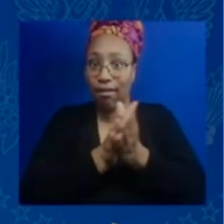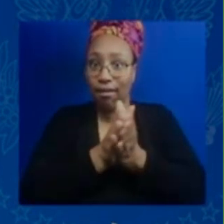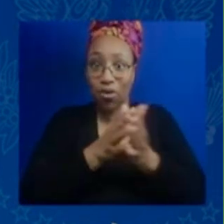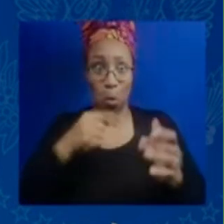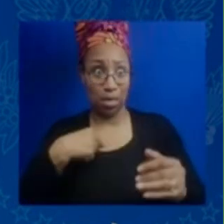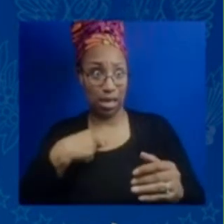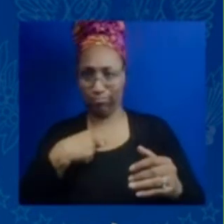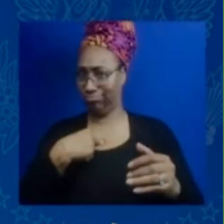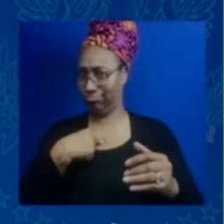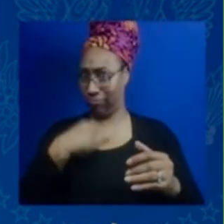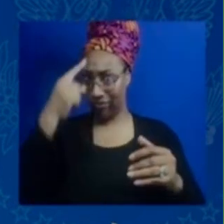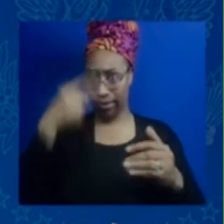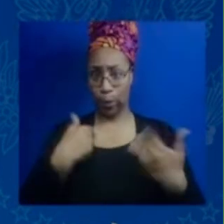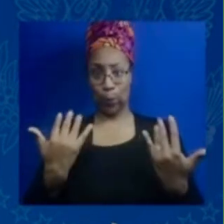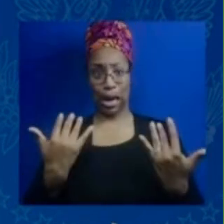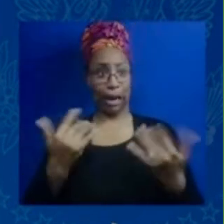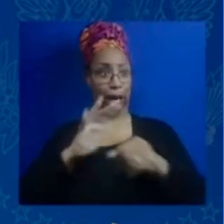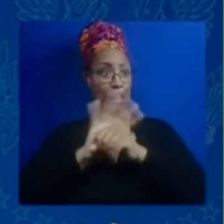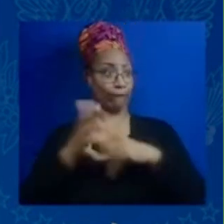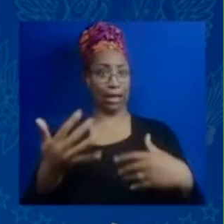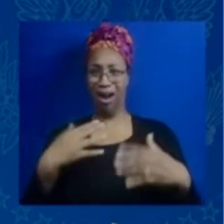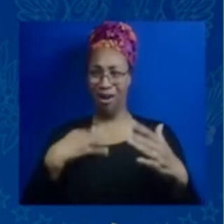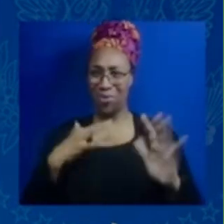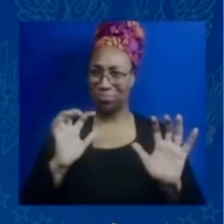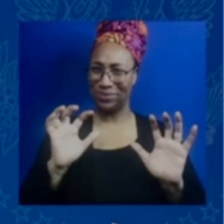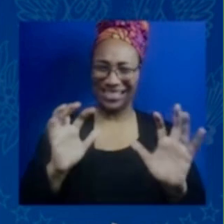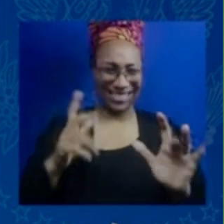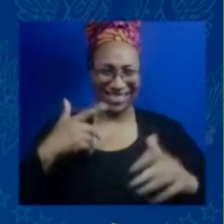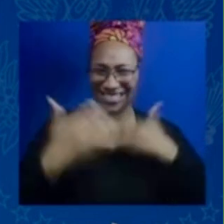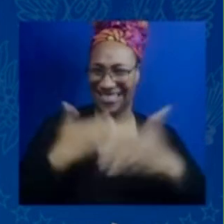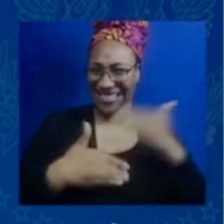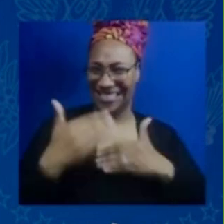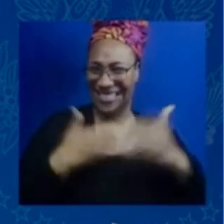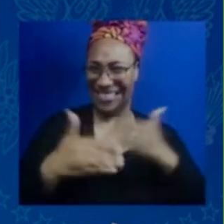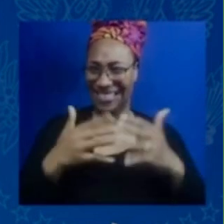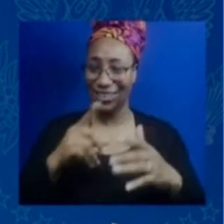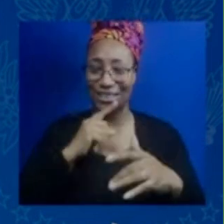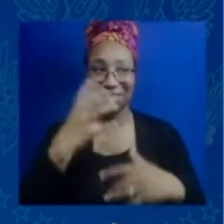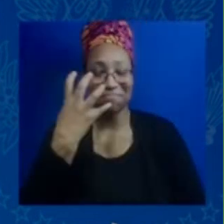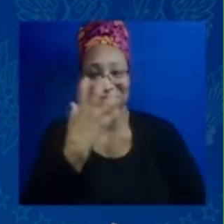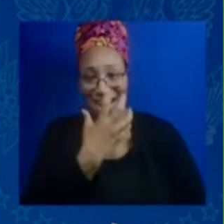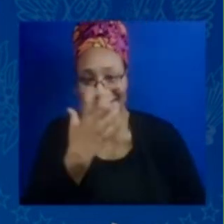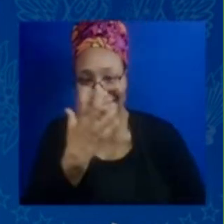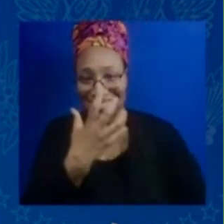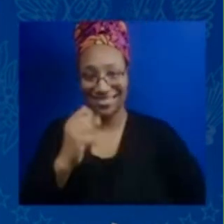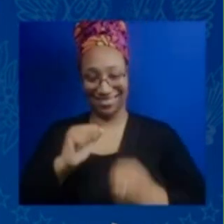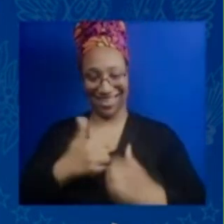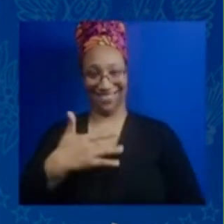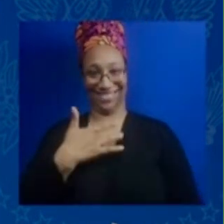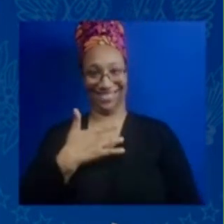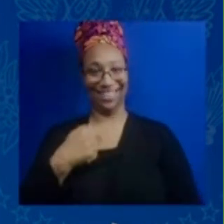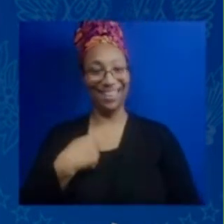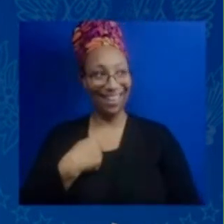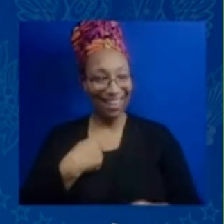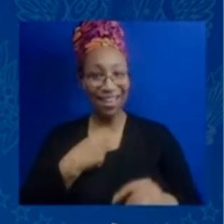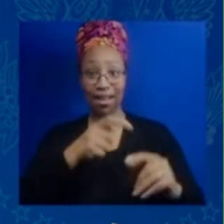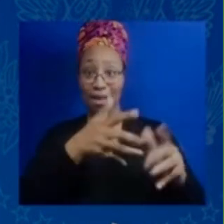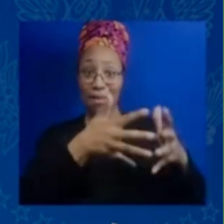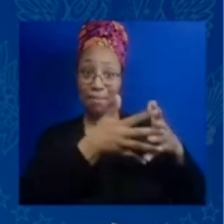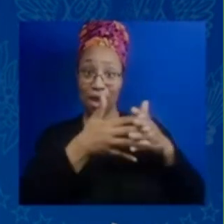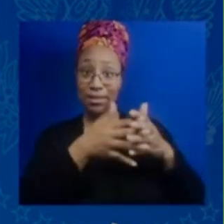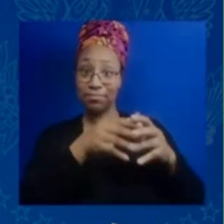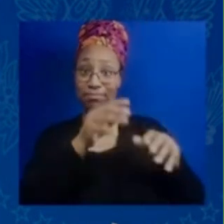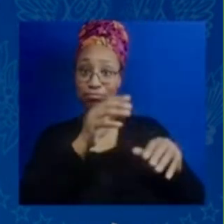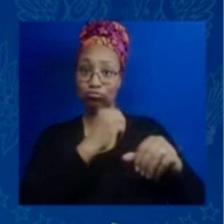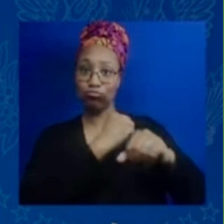well I mean I think the American Rescue Plan really delivered from for our small businesses from my perspective but I think in in